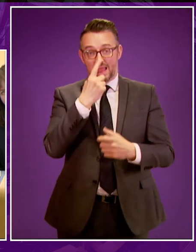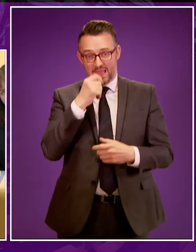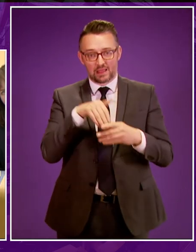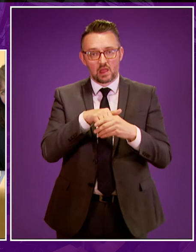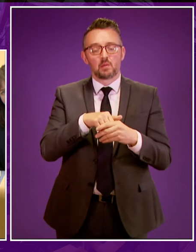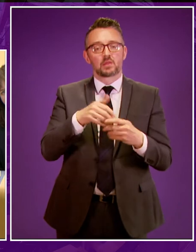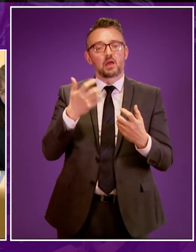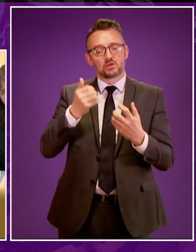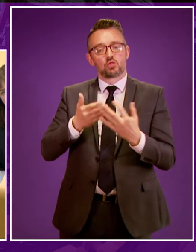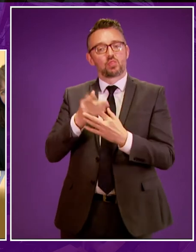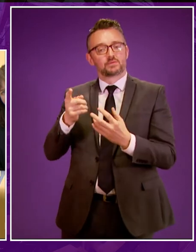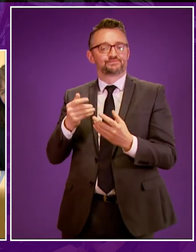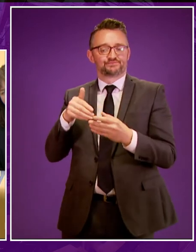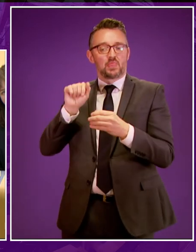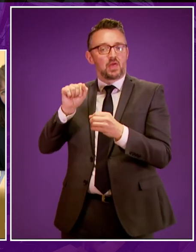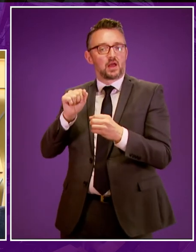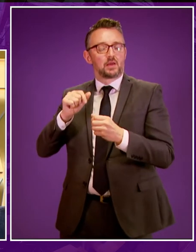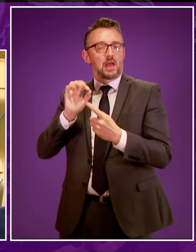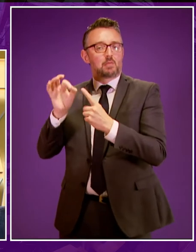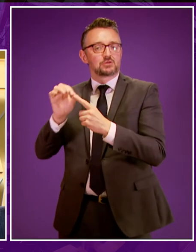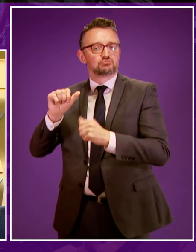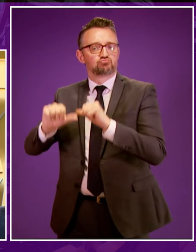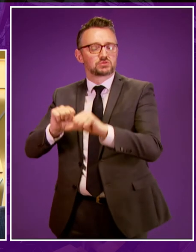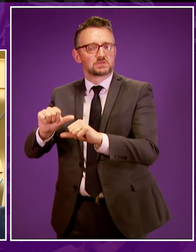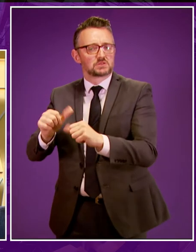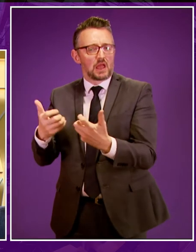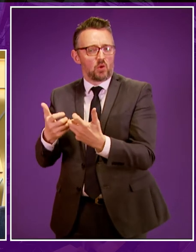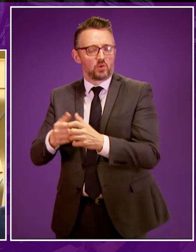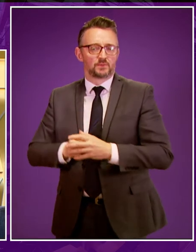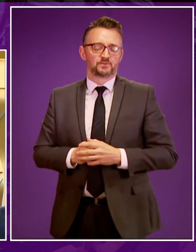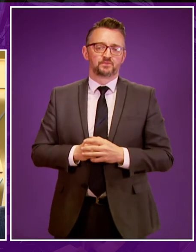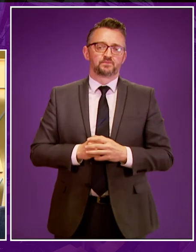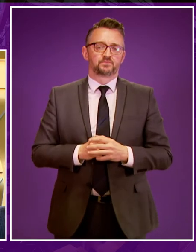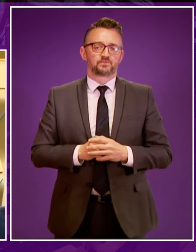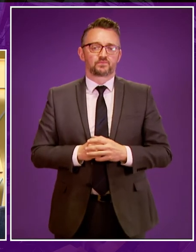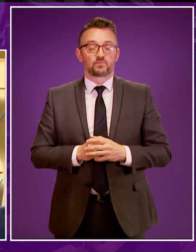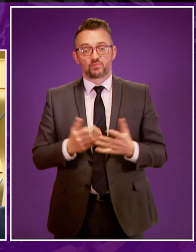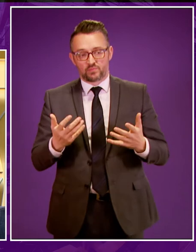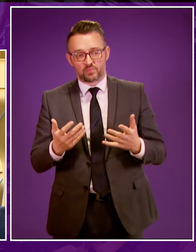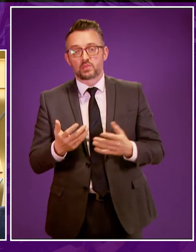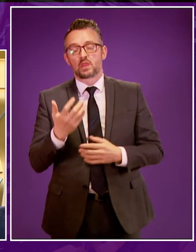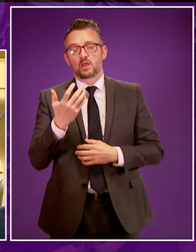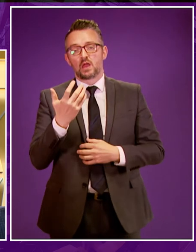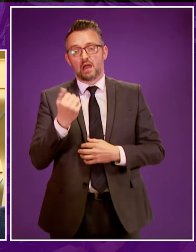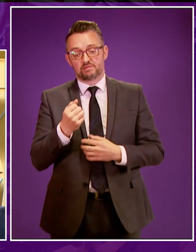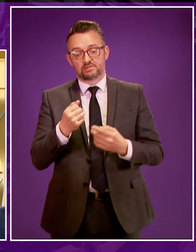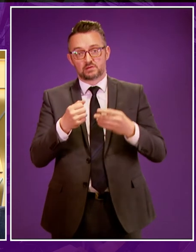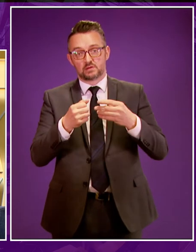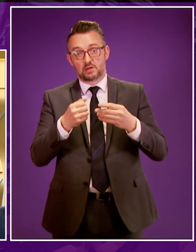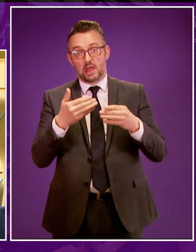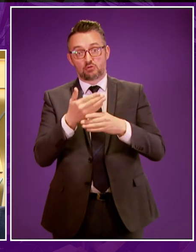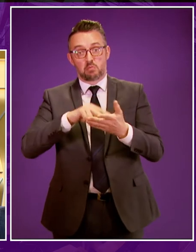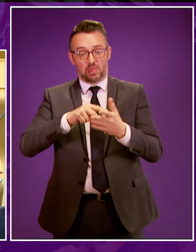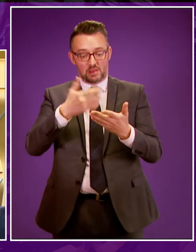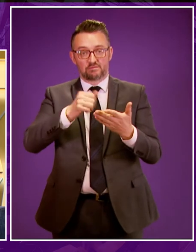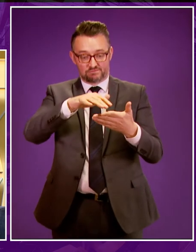contextualised application process? Minister. Well obviously there are a number of actions in the